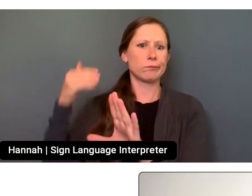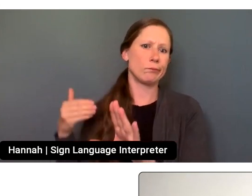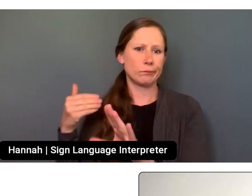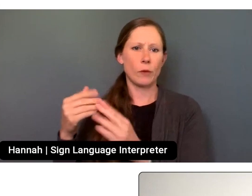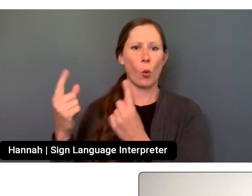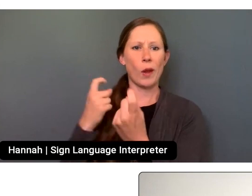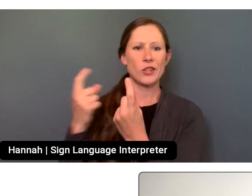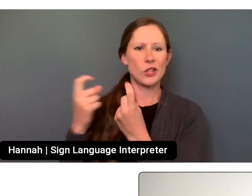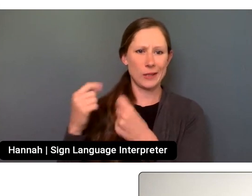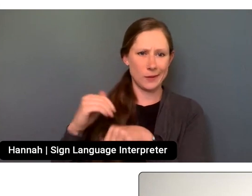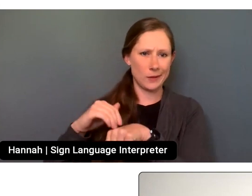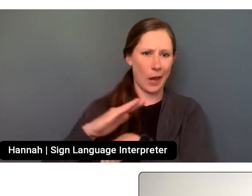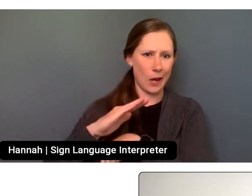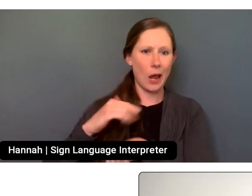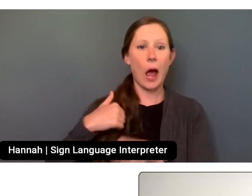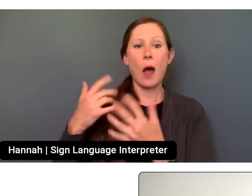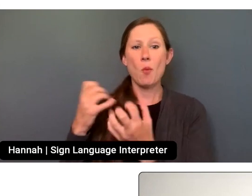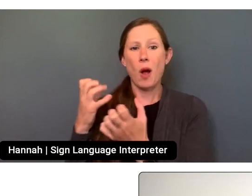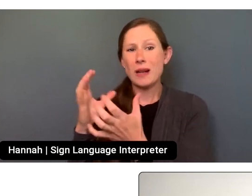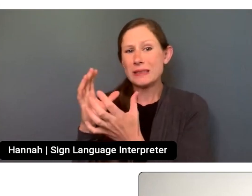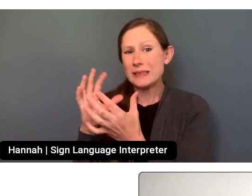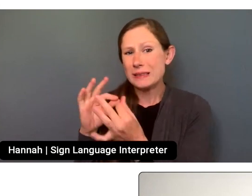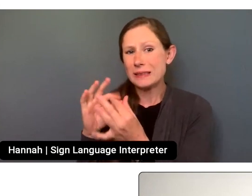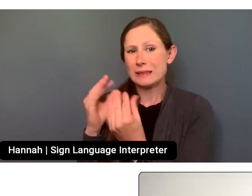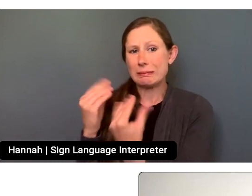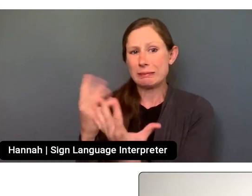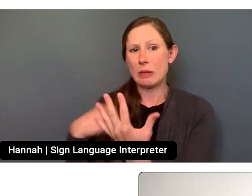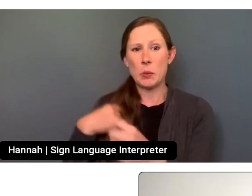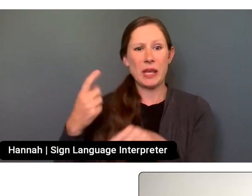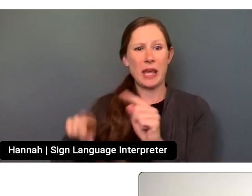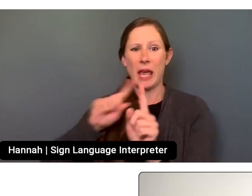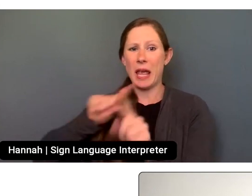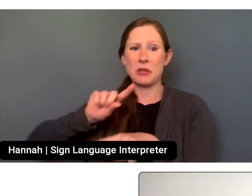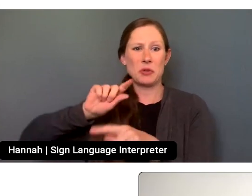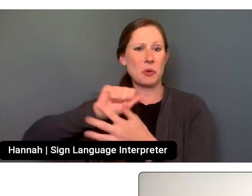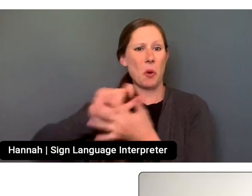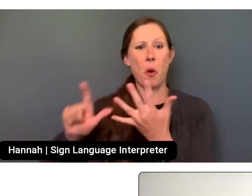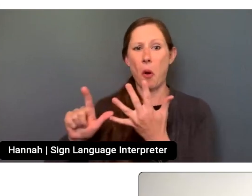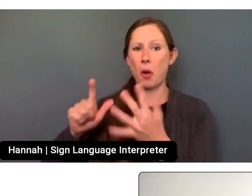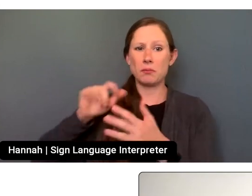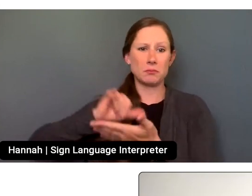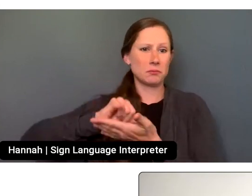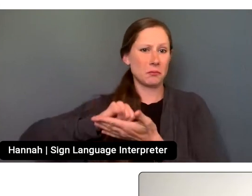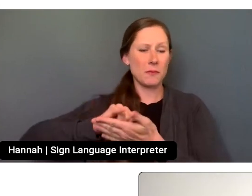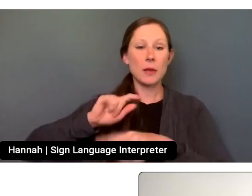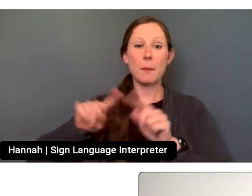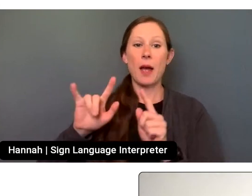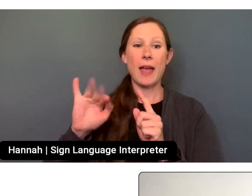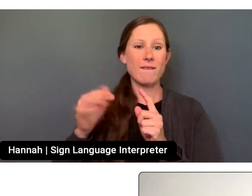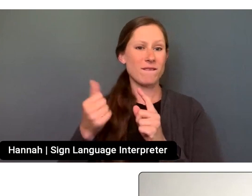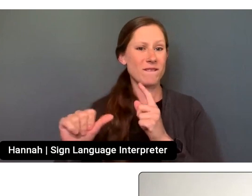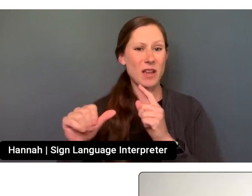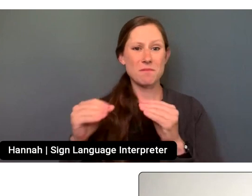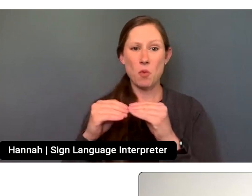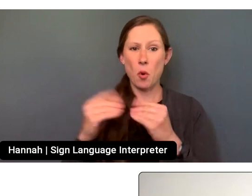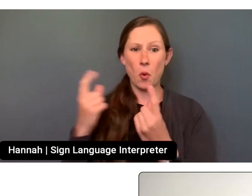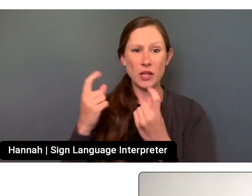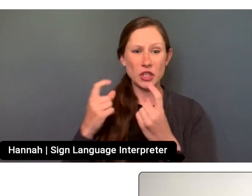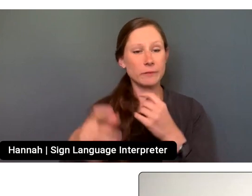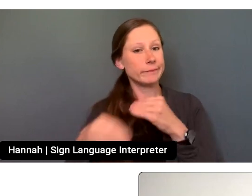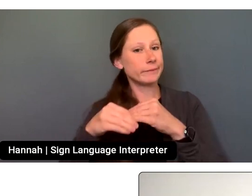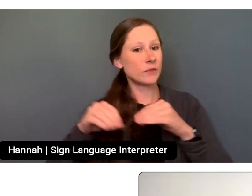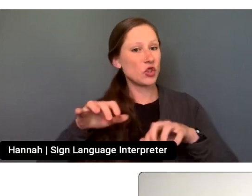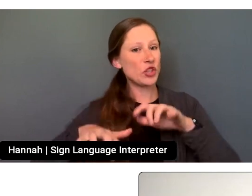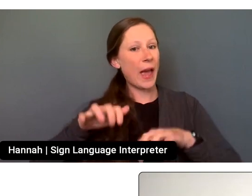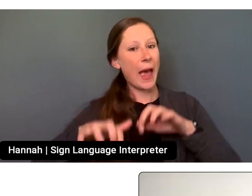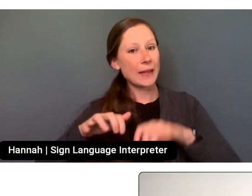want to flag that we're not going to be able to get to all of them. But if you have questions as we go through this, please throw them into the chat, put them into the Q&A. We're